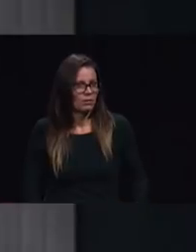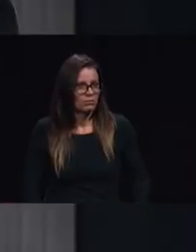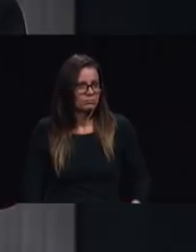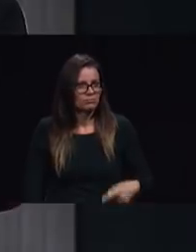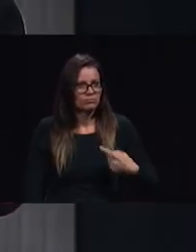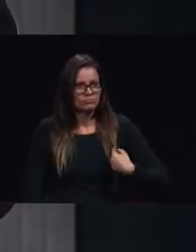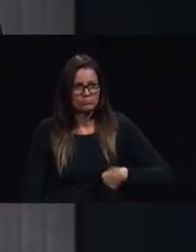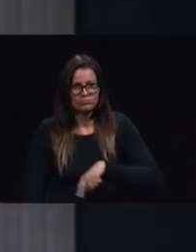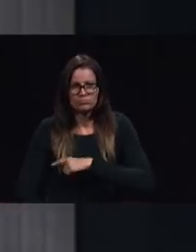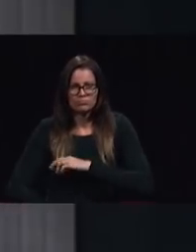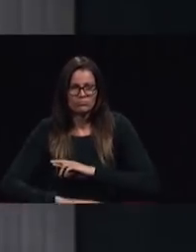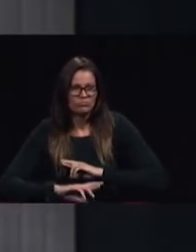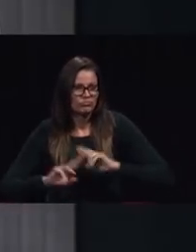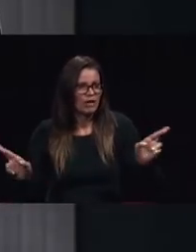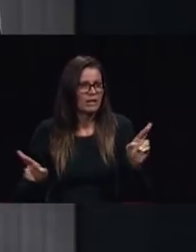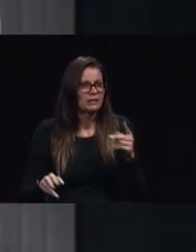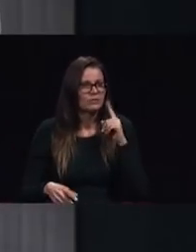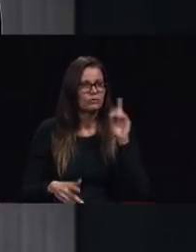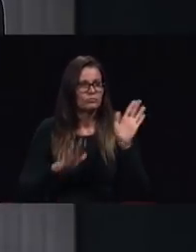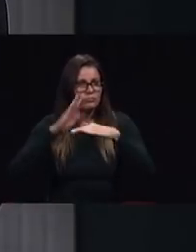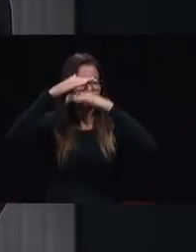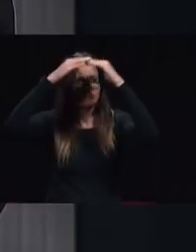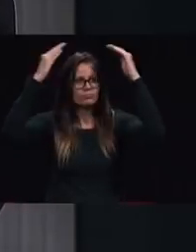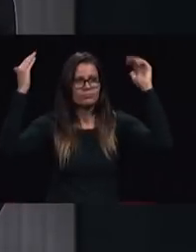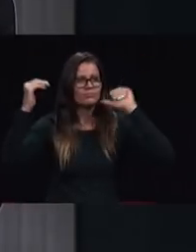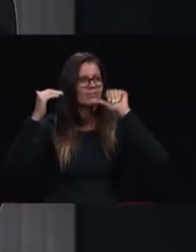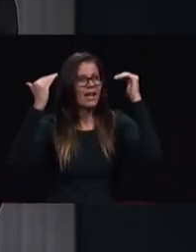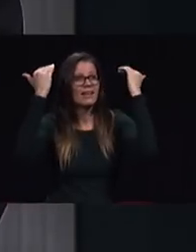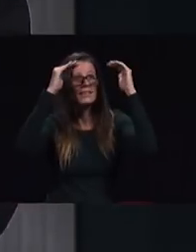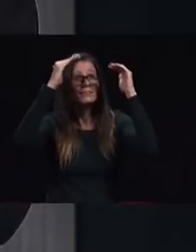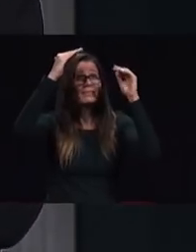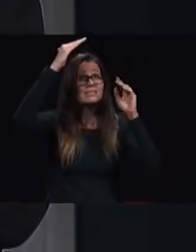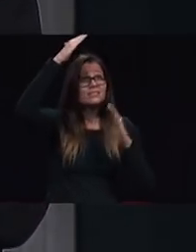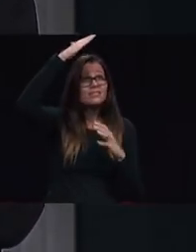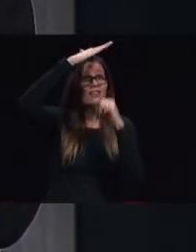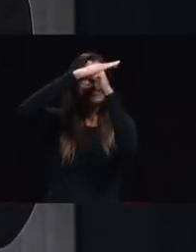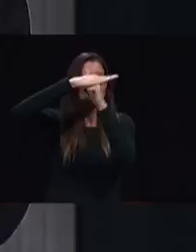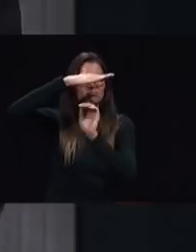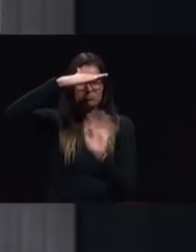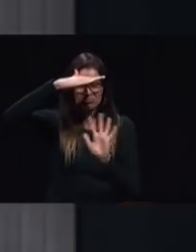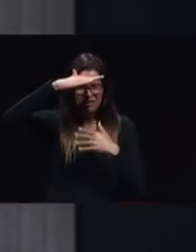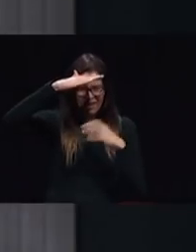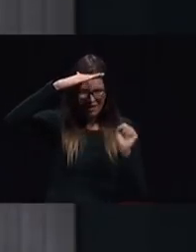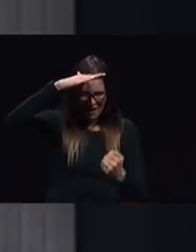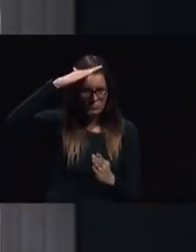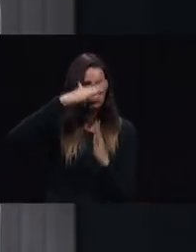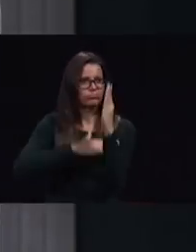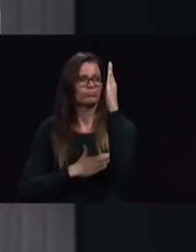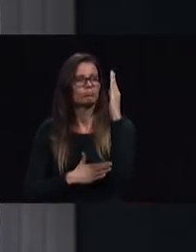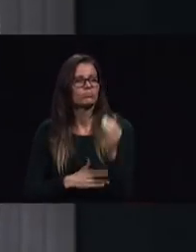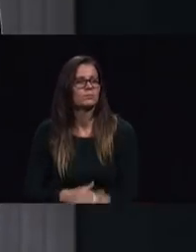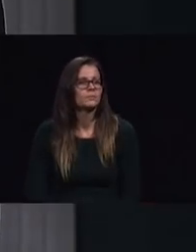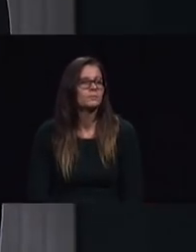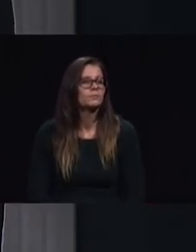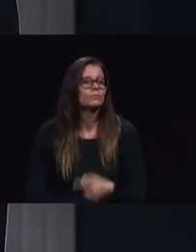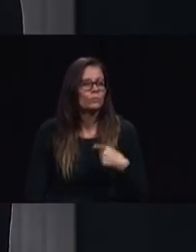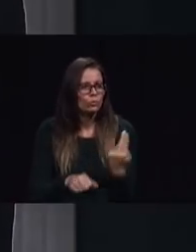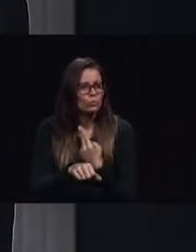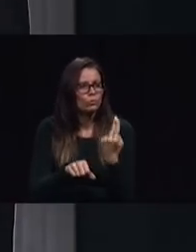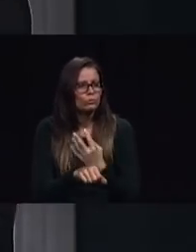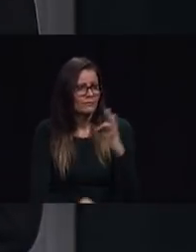we have WeChat radio we have Whatsapp evangelism Facebook radio what a time to be alive